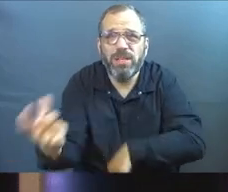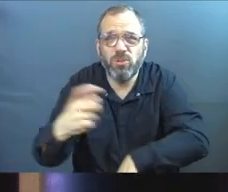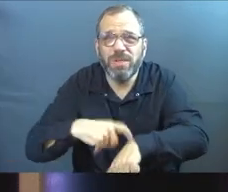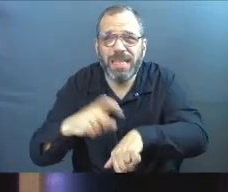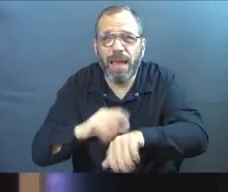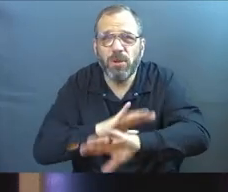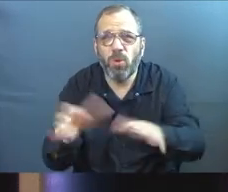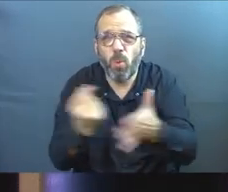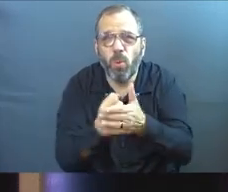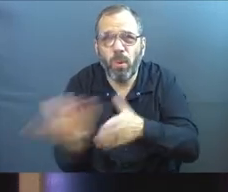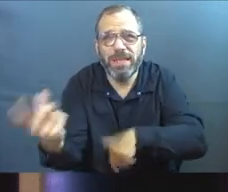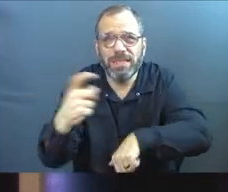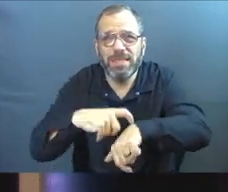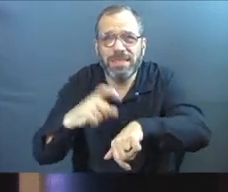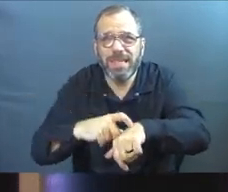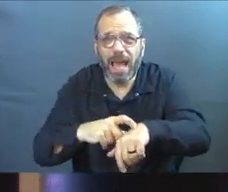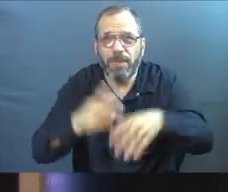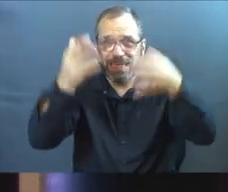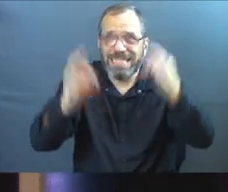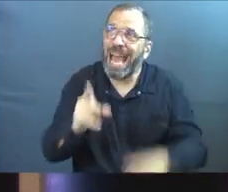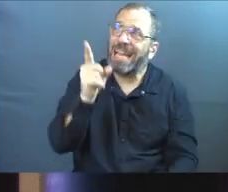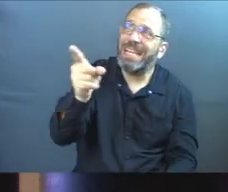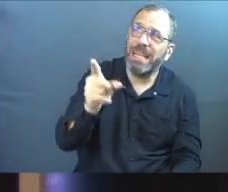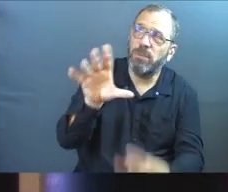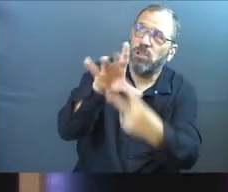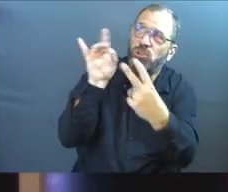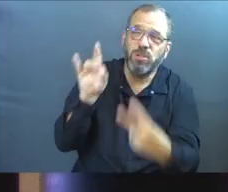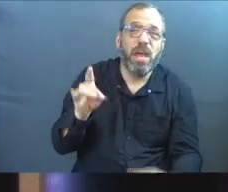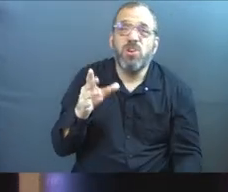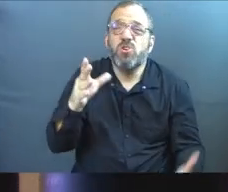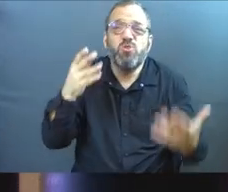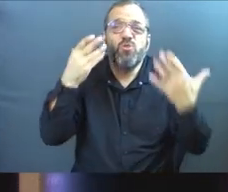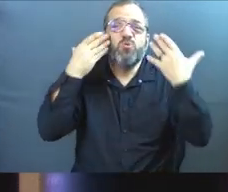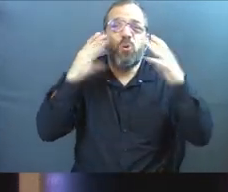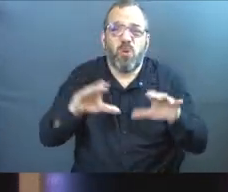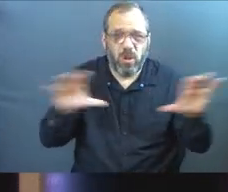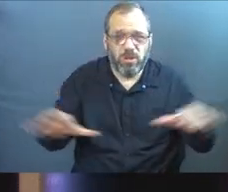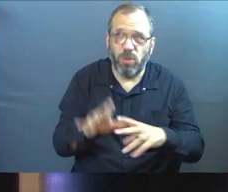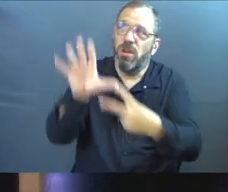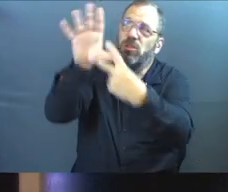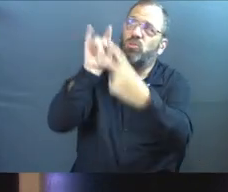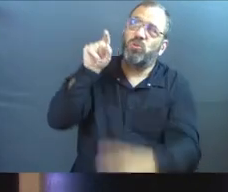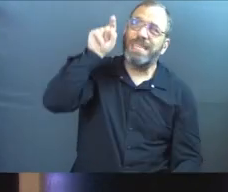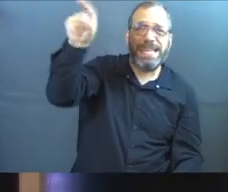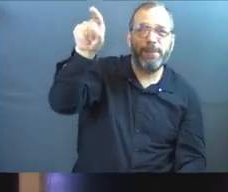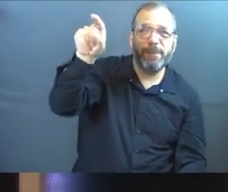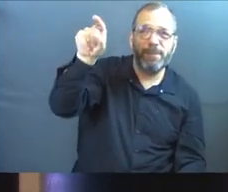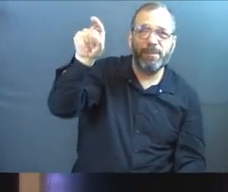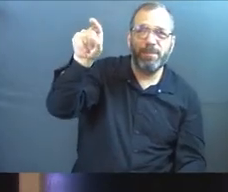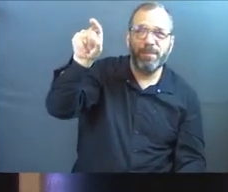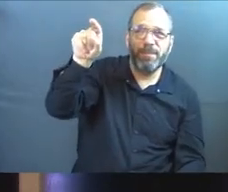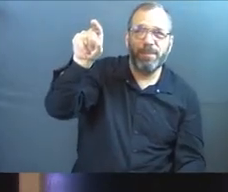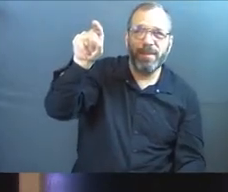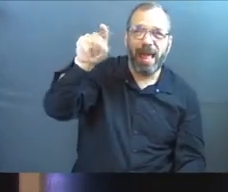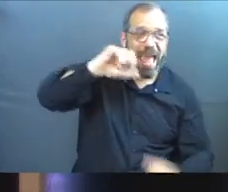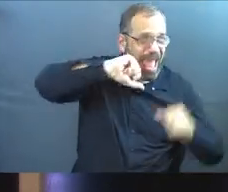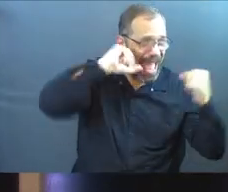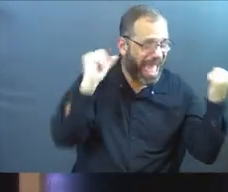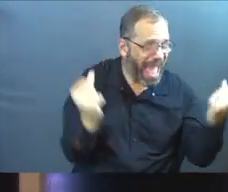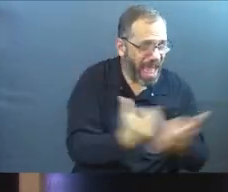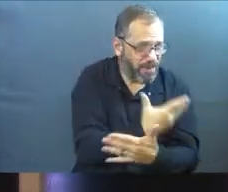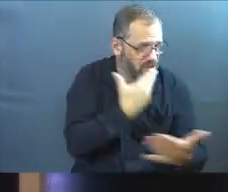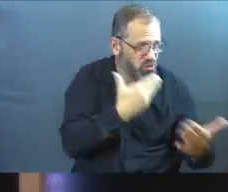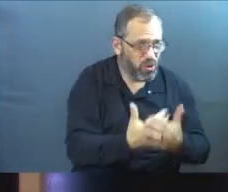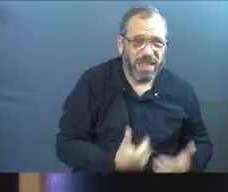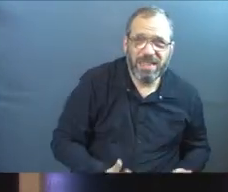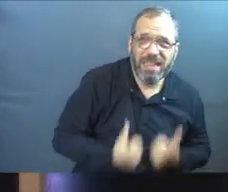time. Choose him. You don't even know what you're doing. Choose him. Everything that